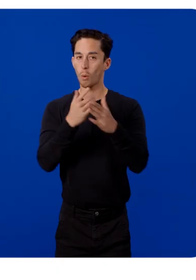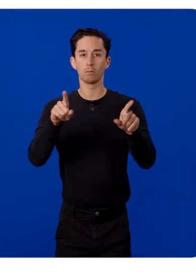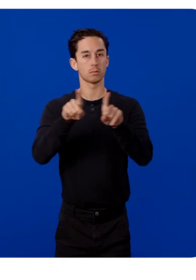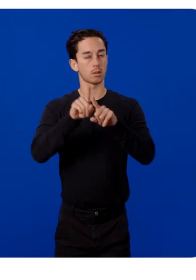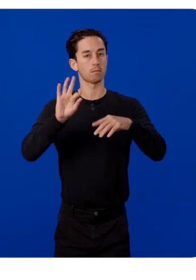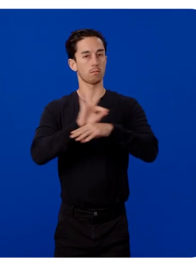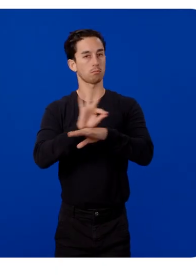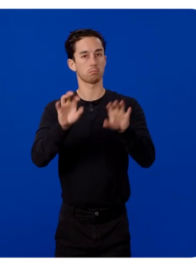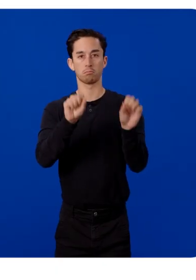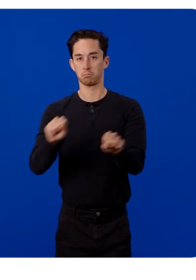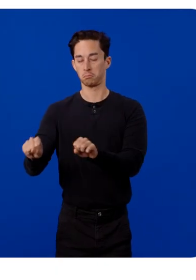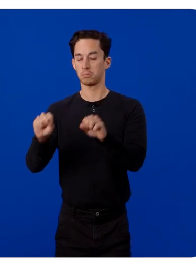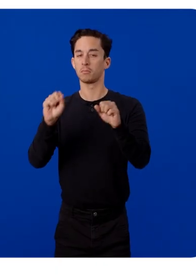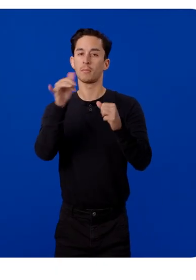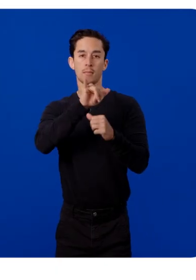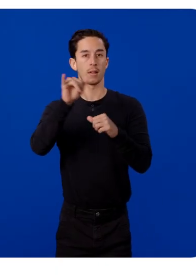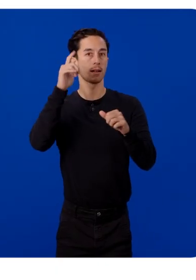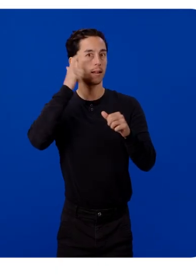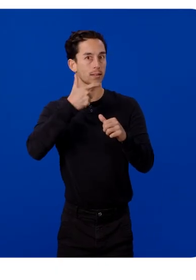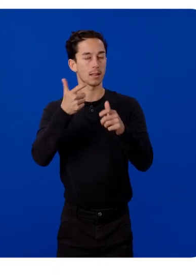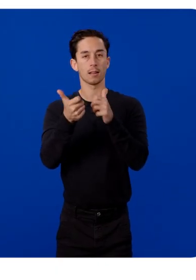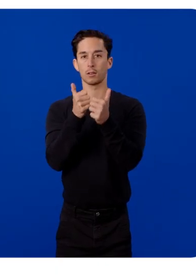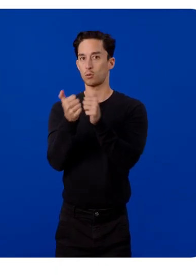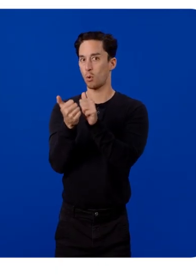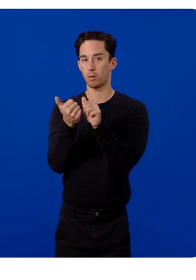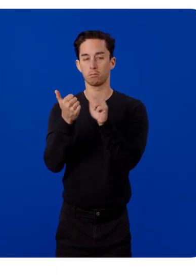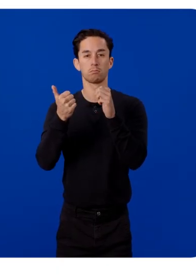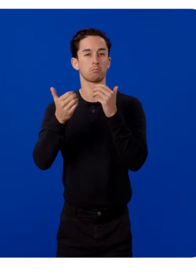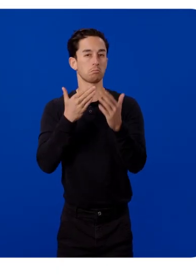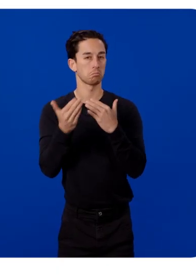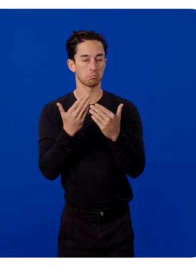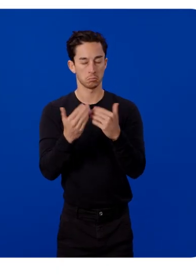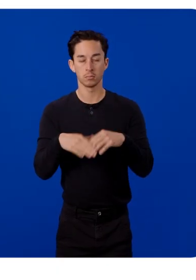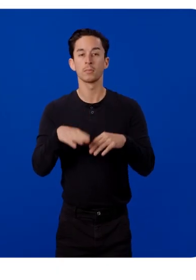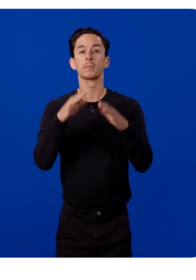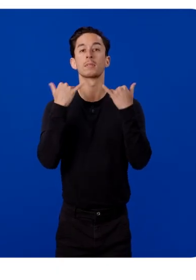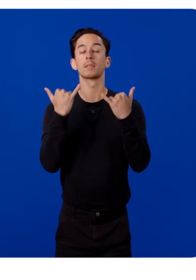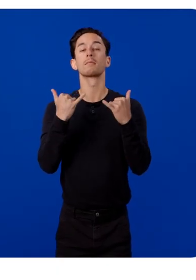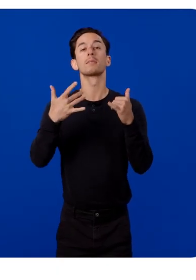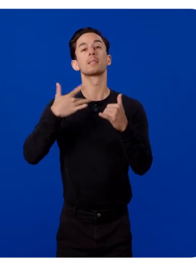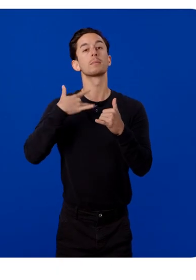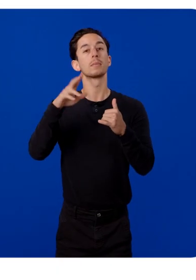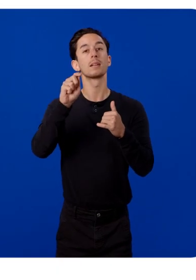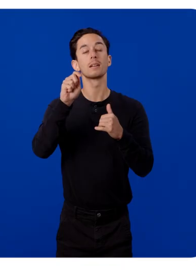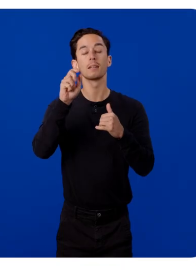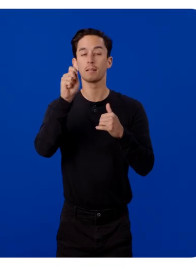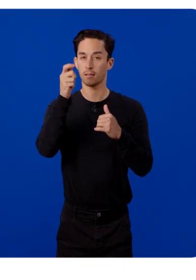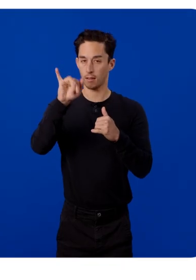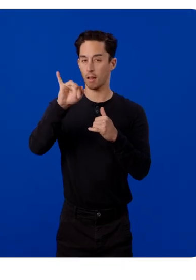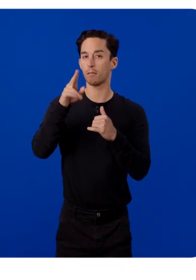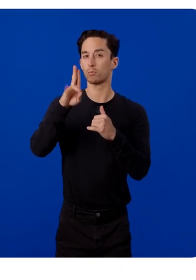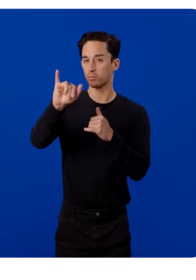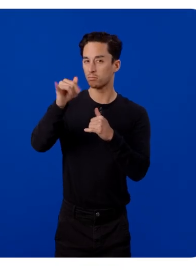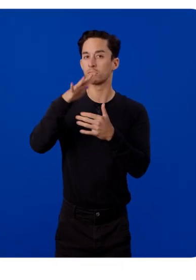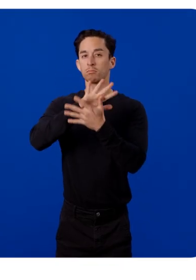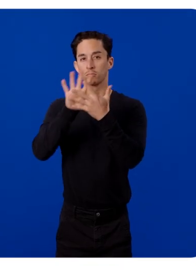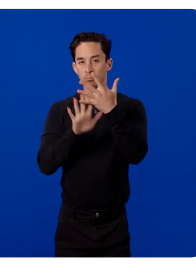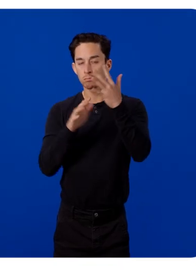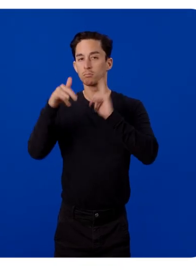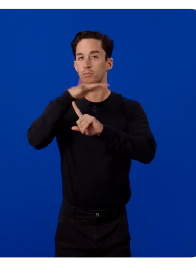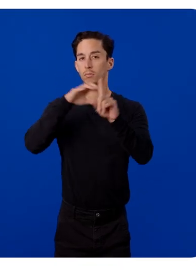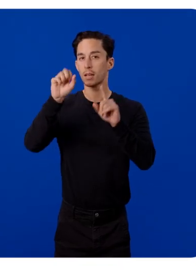same functionality as you would with your headset and controllers. Now that we've covered a typical UI iteration loop in Spatial SDK,